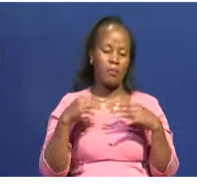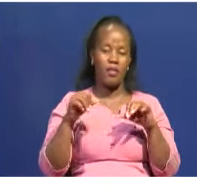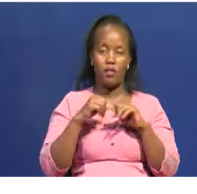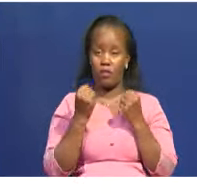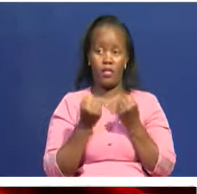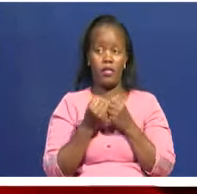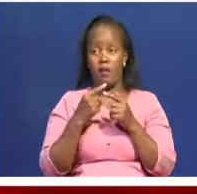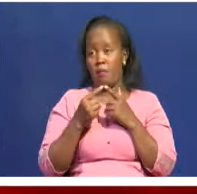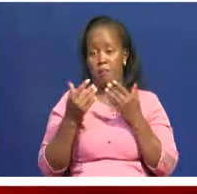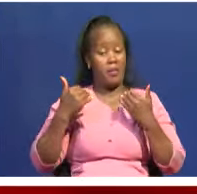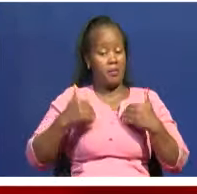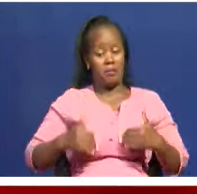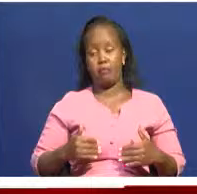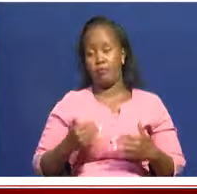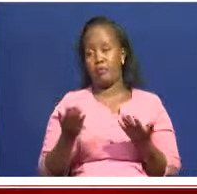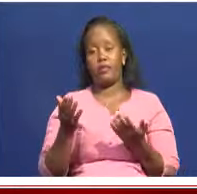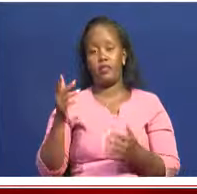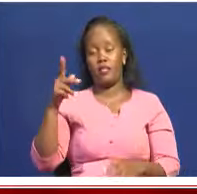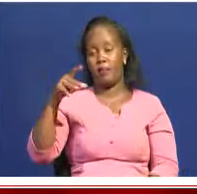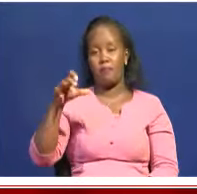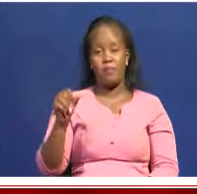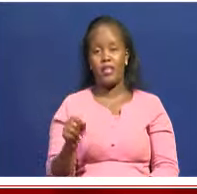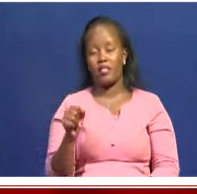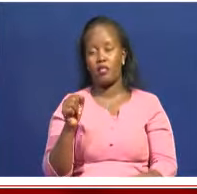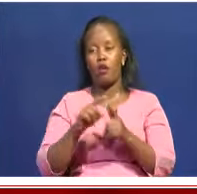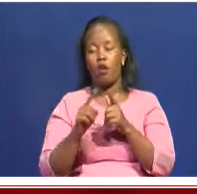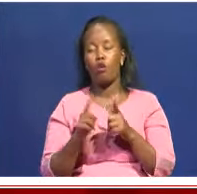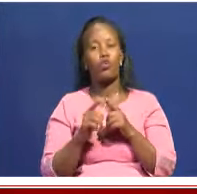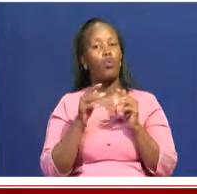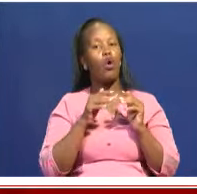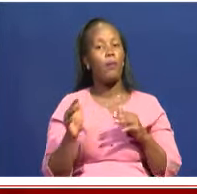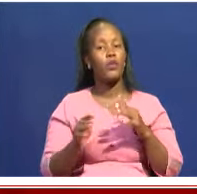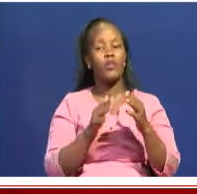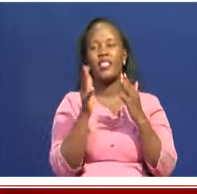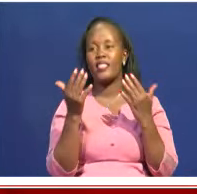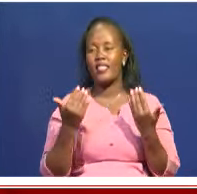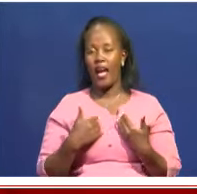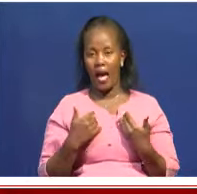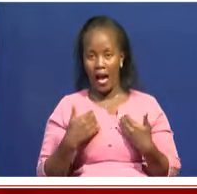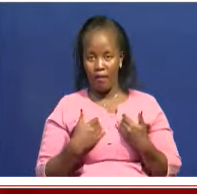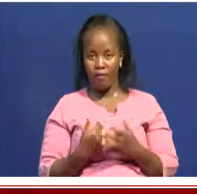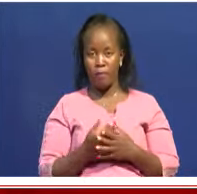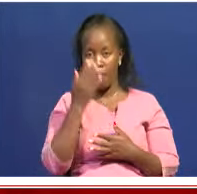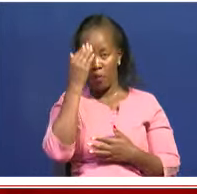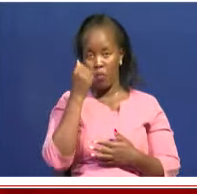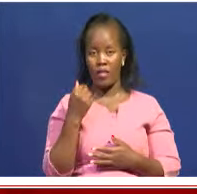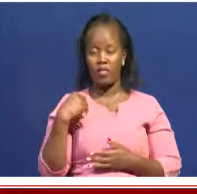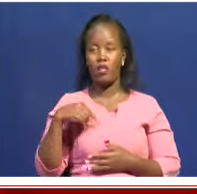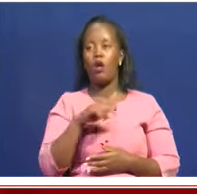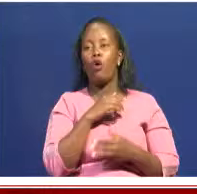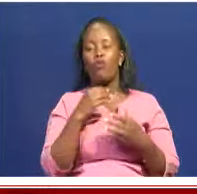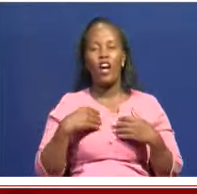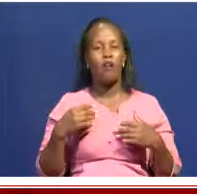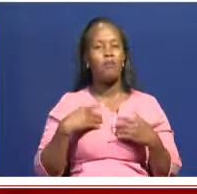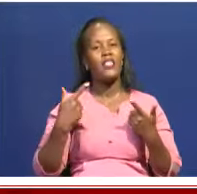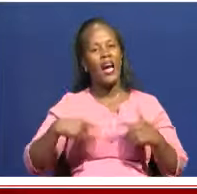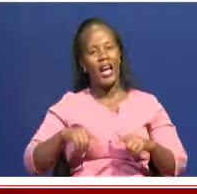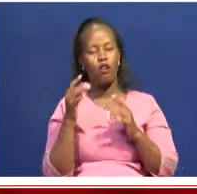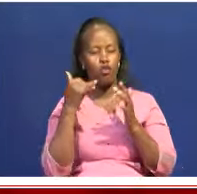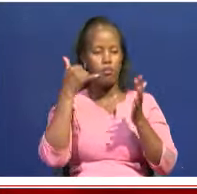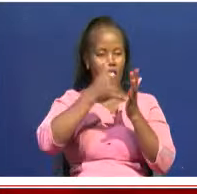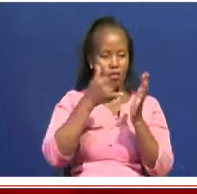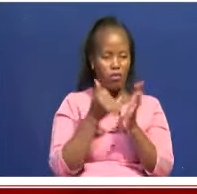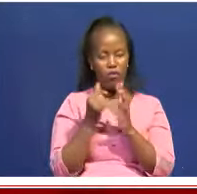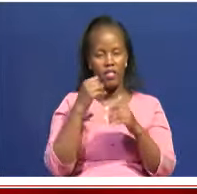I'm a PS, thanks to the Excellency of the President, and we're given a chance because we have been given a seat at the table and for us, we